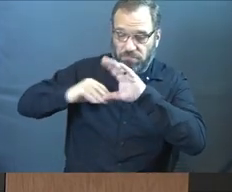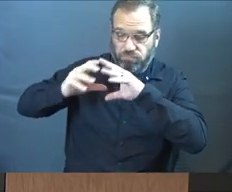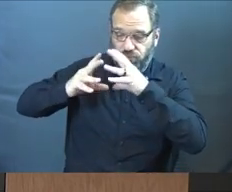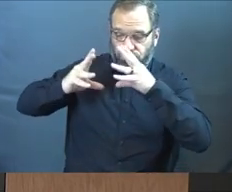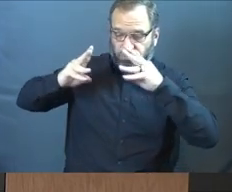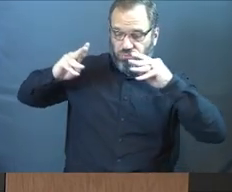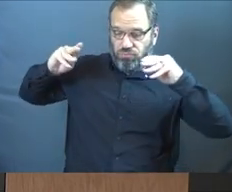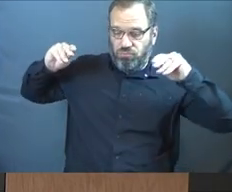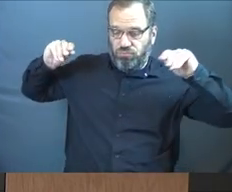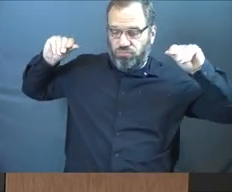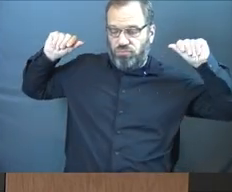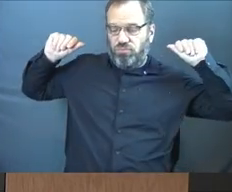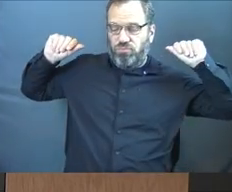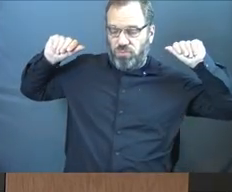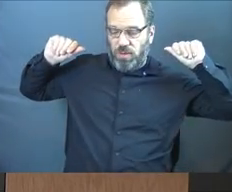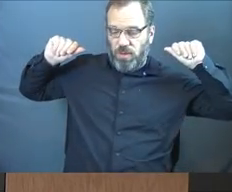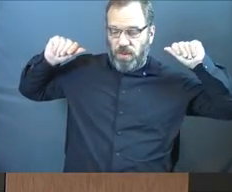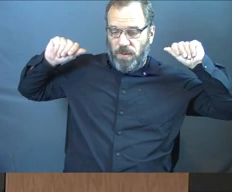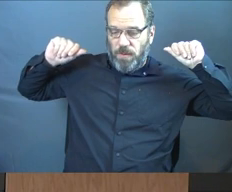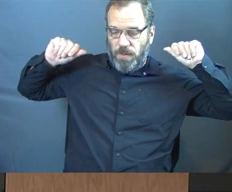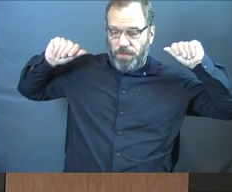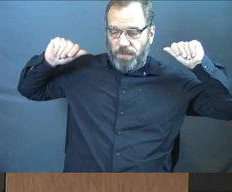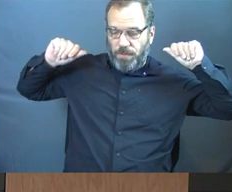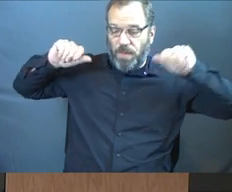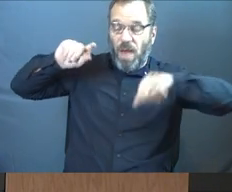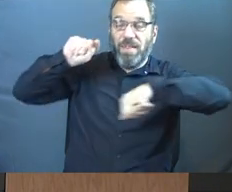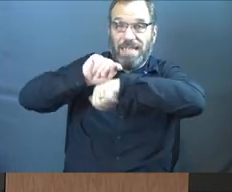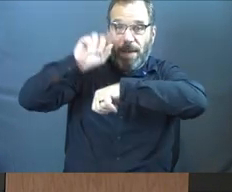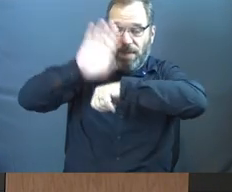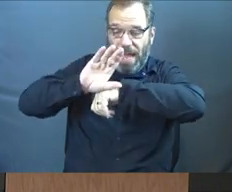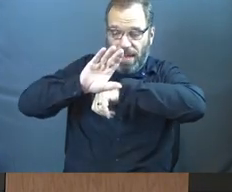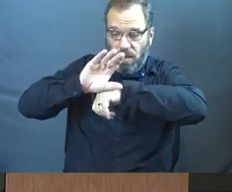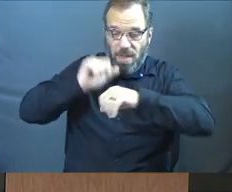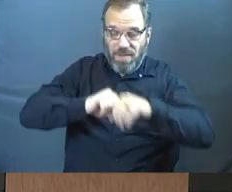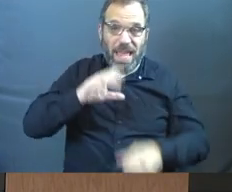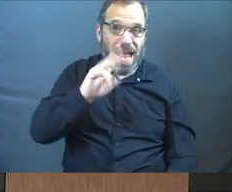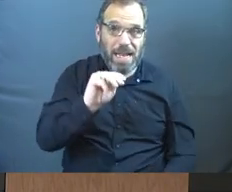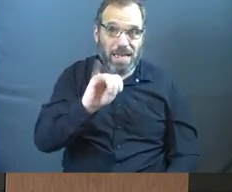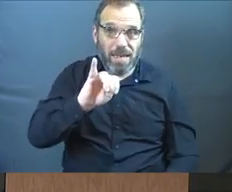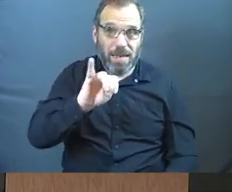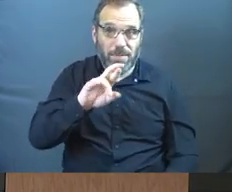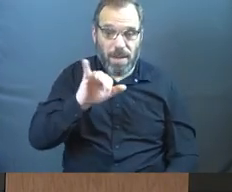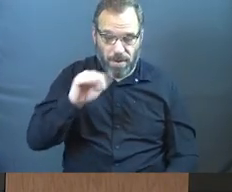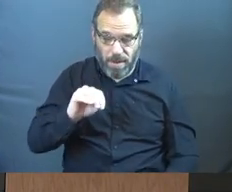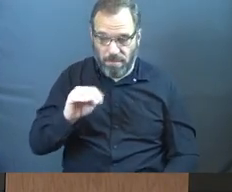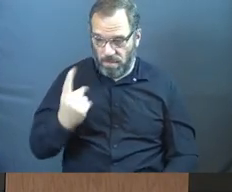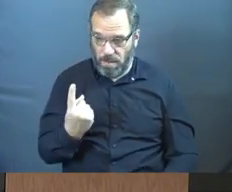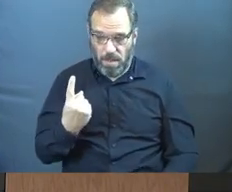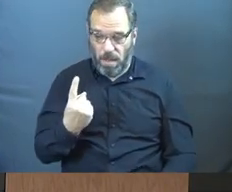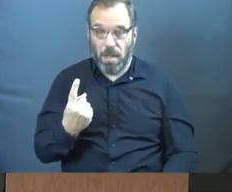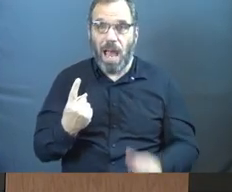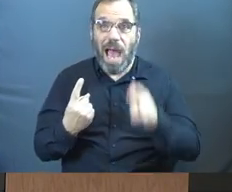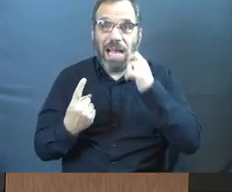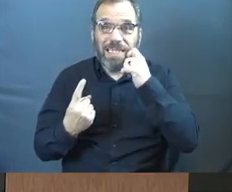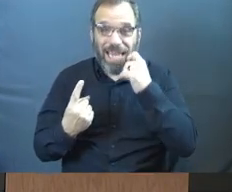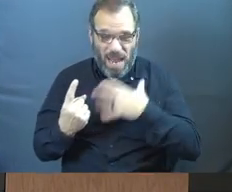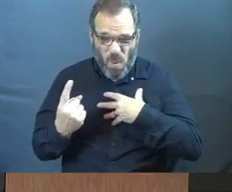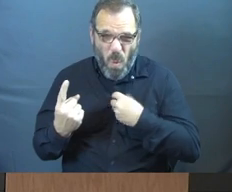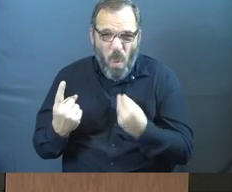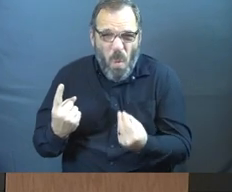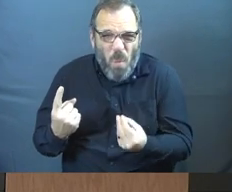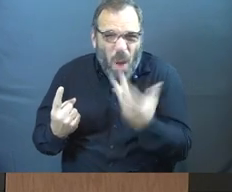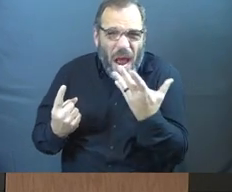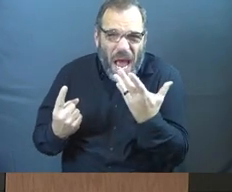God's presence moved from above the tabernacle, there stood Miriam left behind, her skin as white as